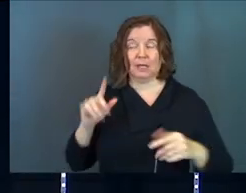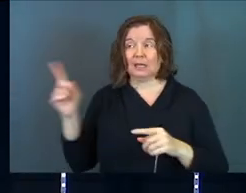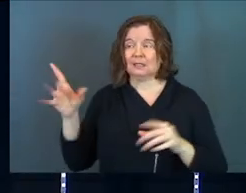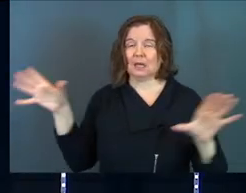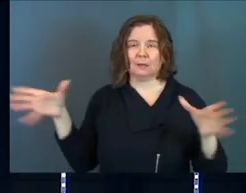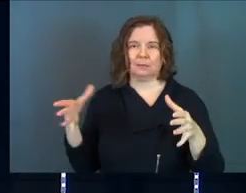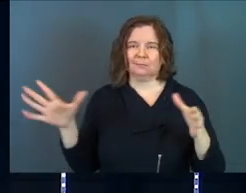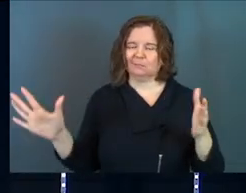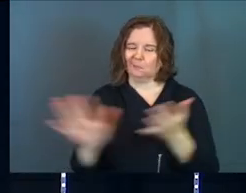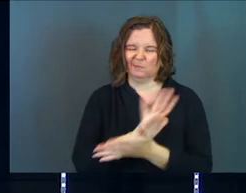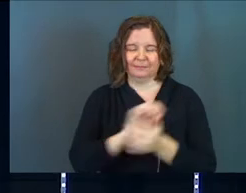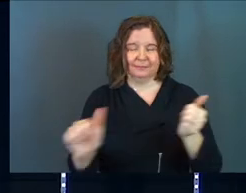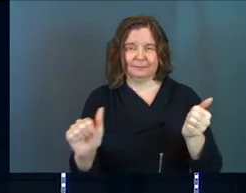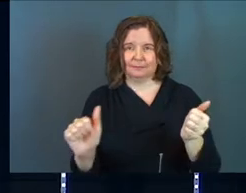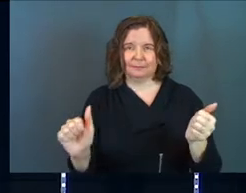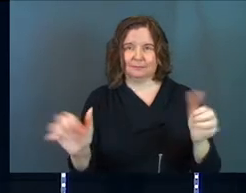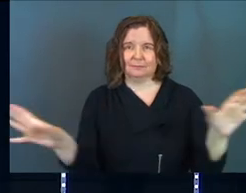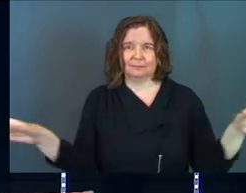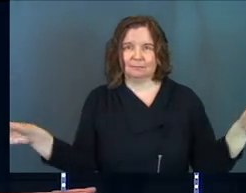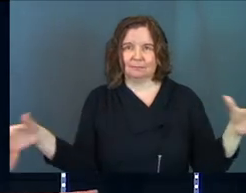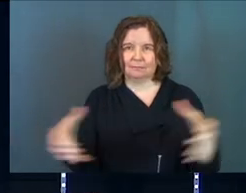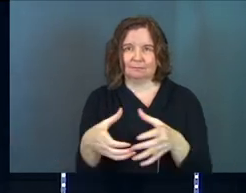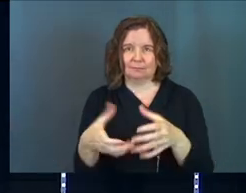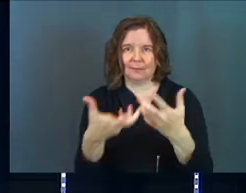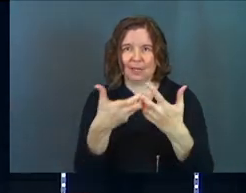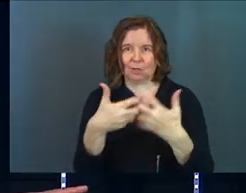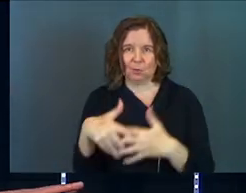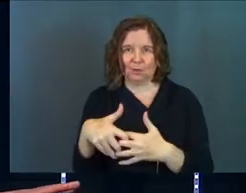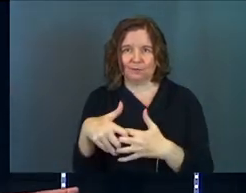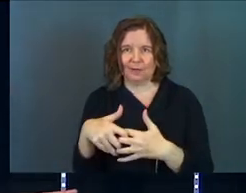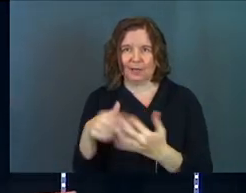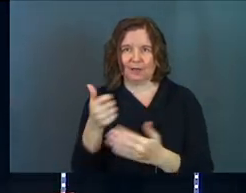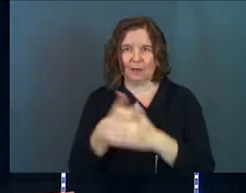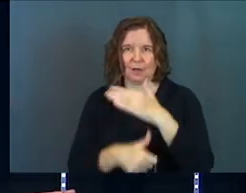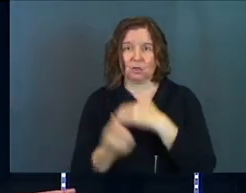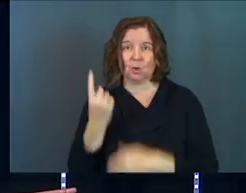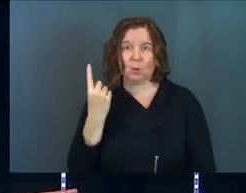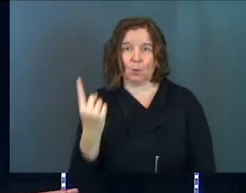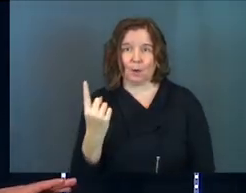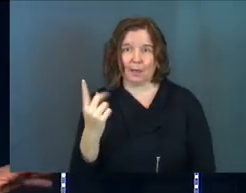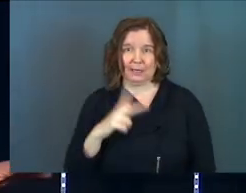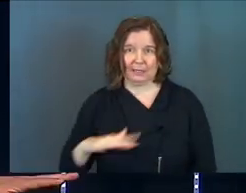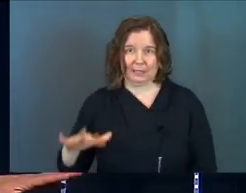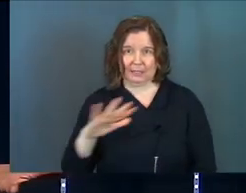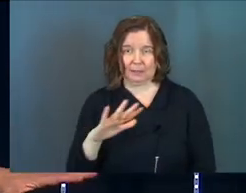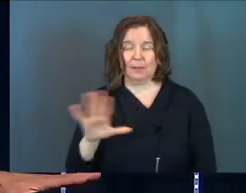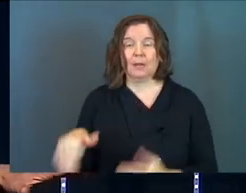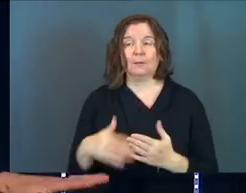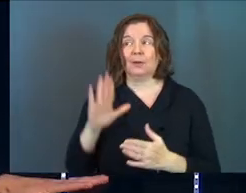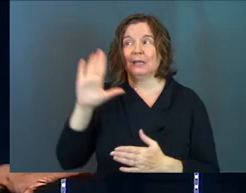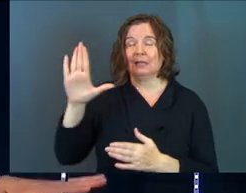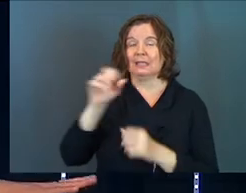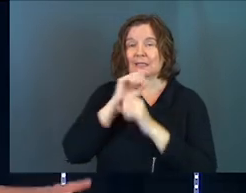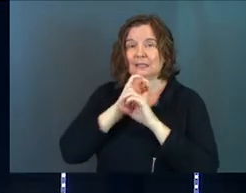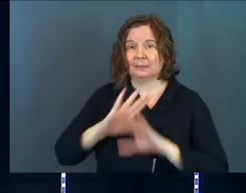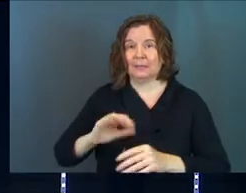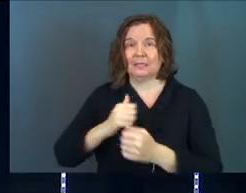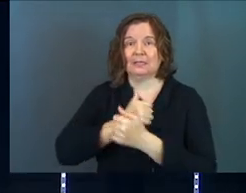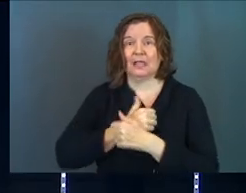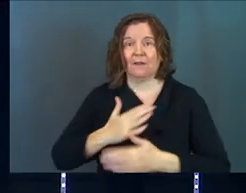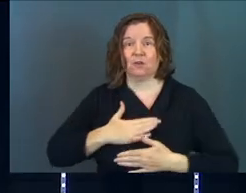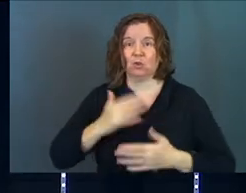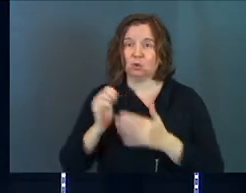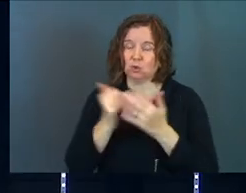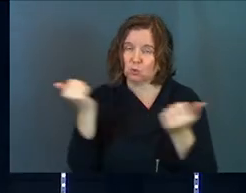come, and he's going to smash all of that, and he's going to unify it under one kingdom. And he's going to bring his peace, love, and